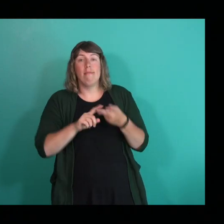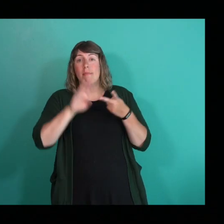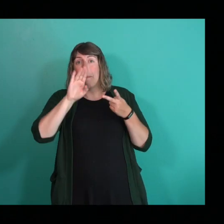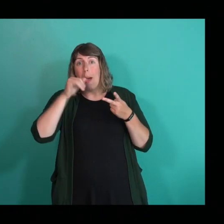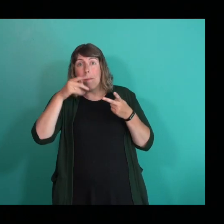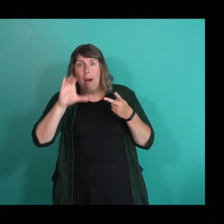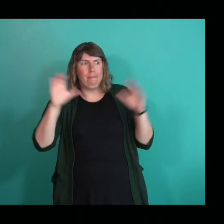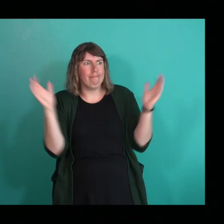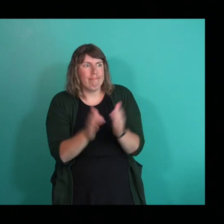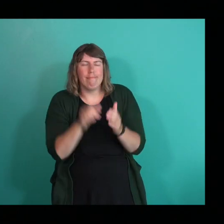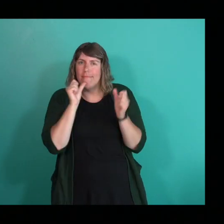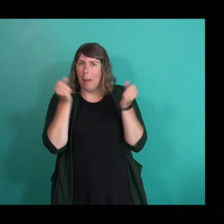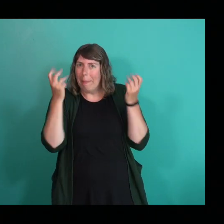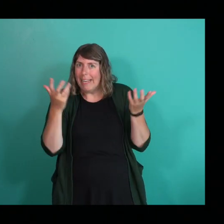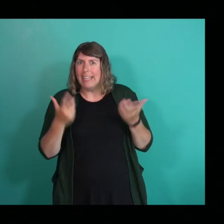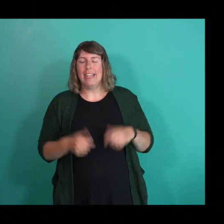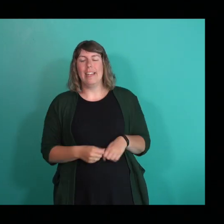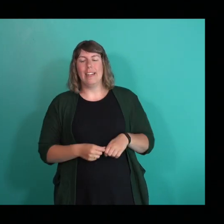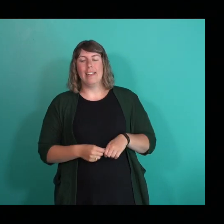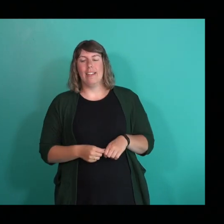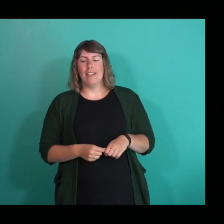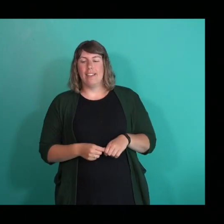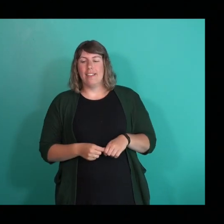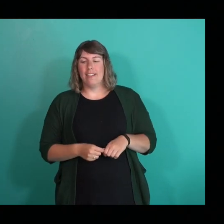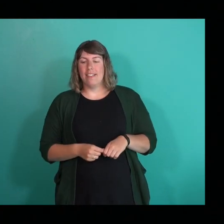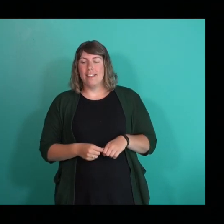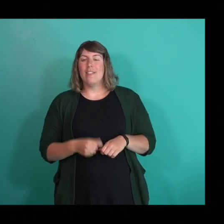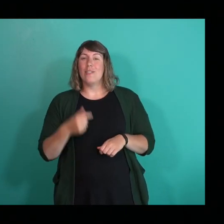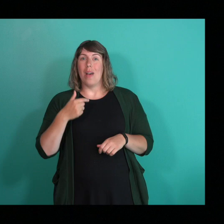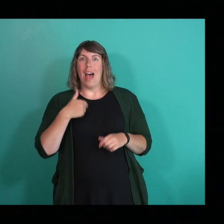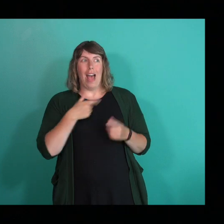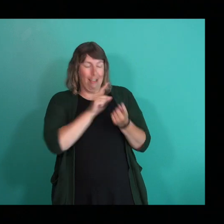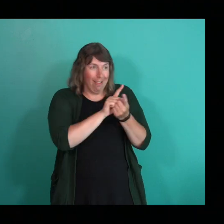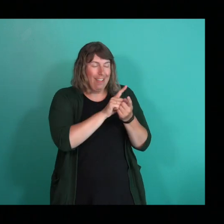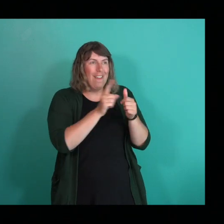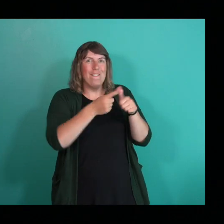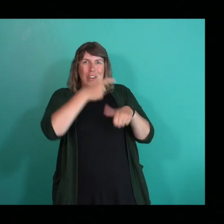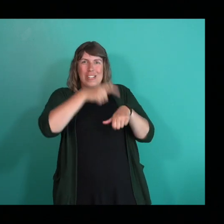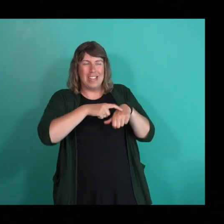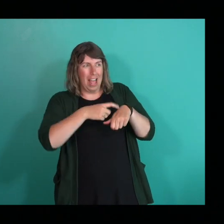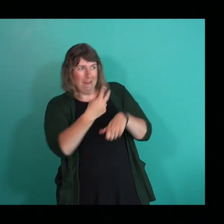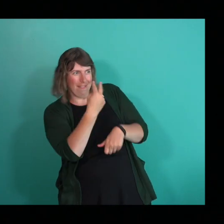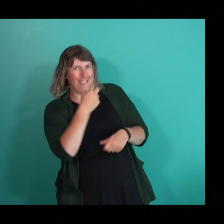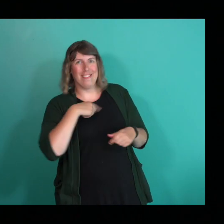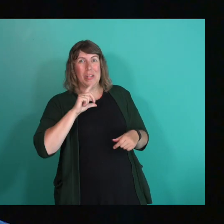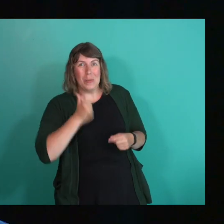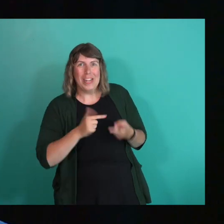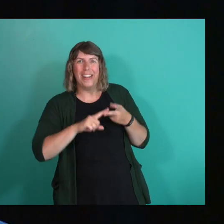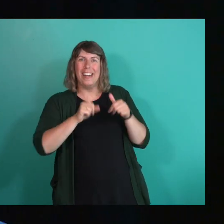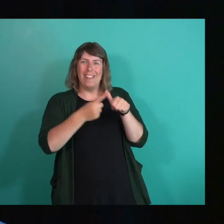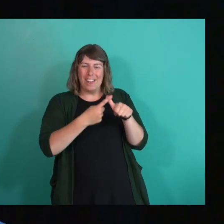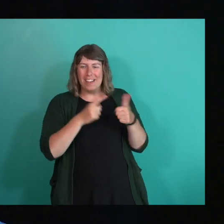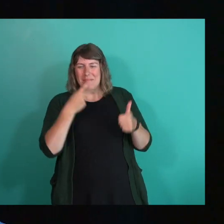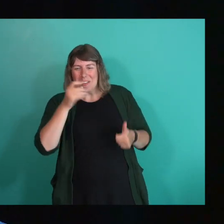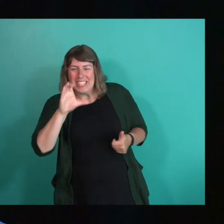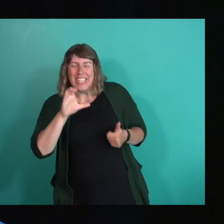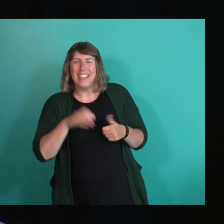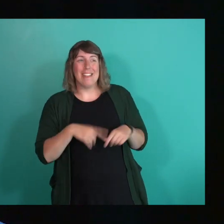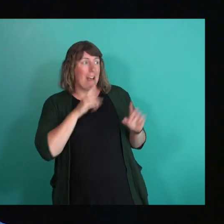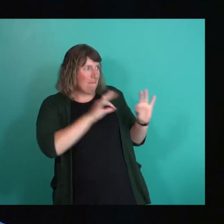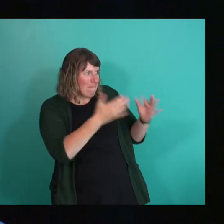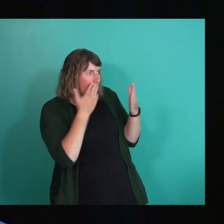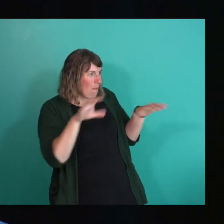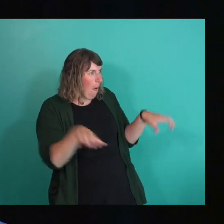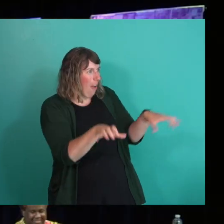general. So I was knocking down a lot of firsts for, I feel like, many people, but they got there. Well, thank you for doing